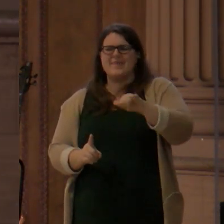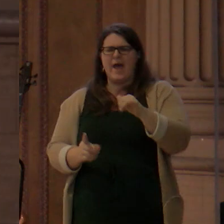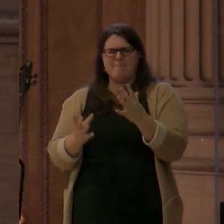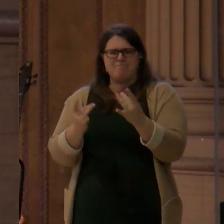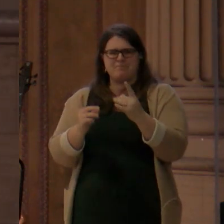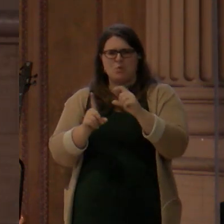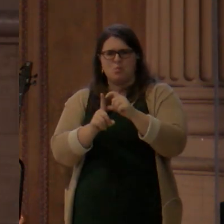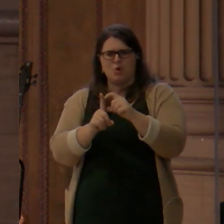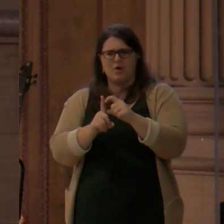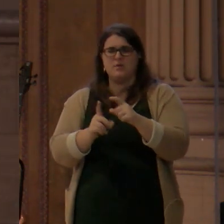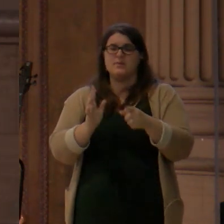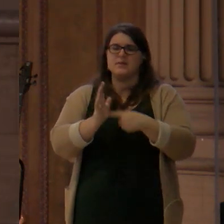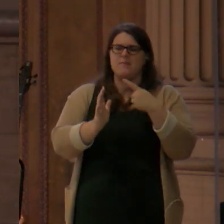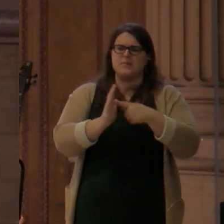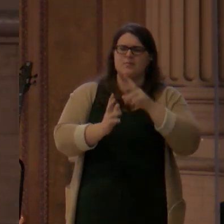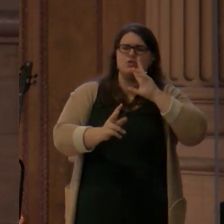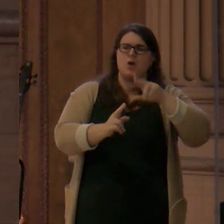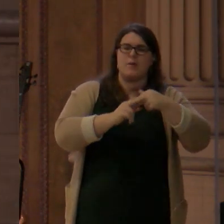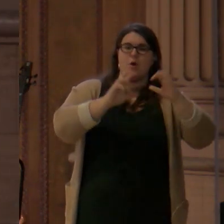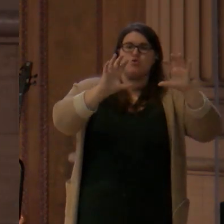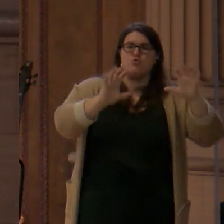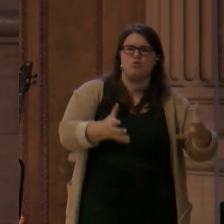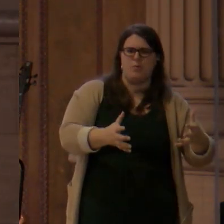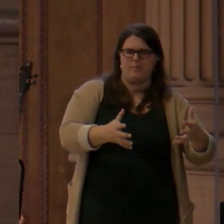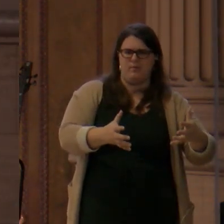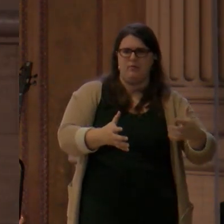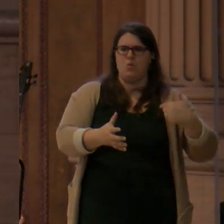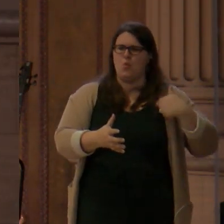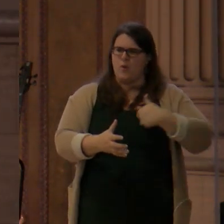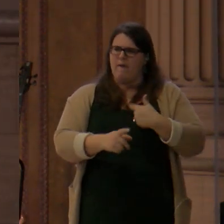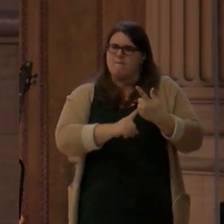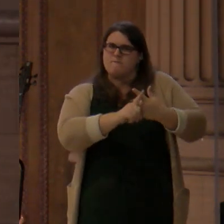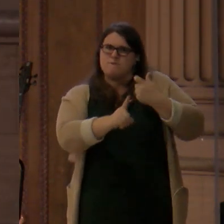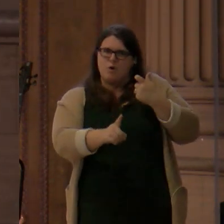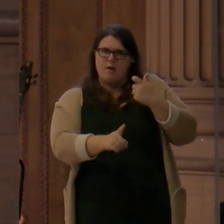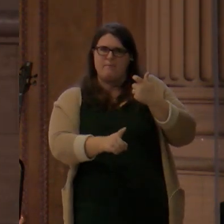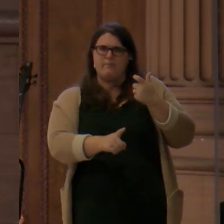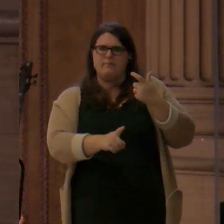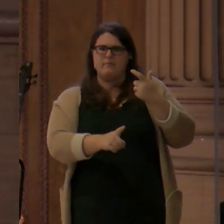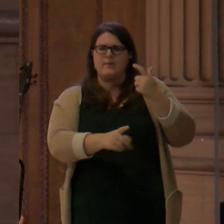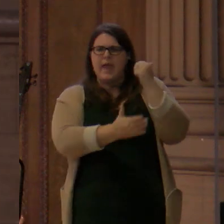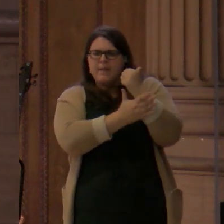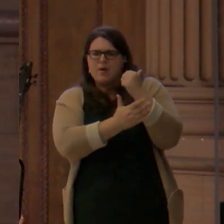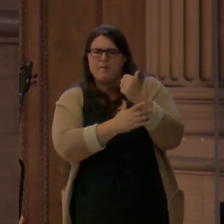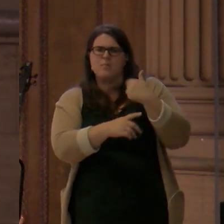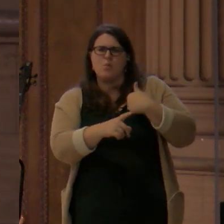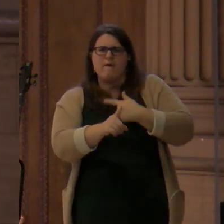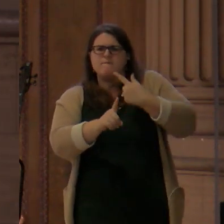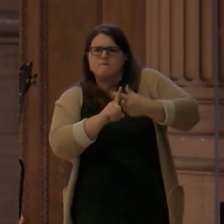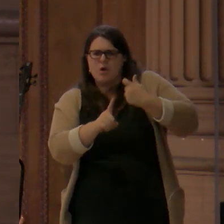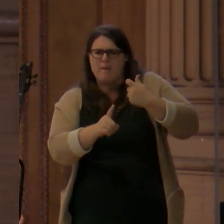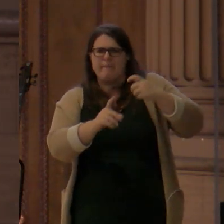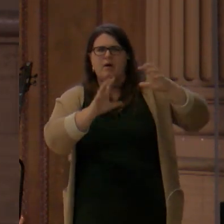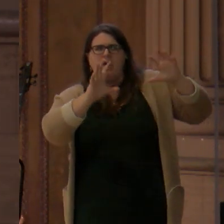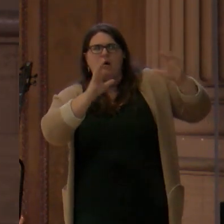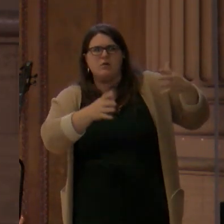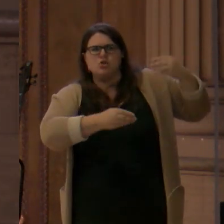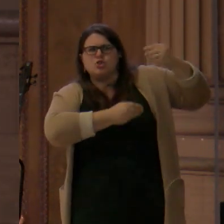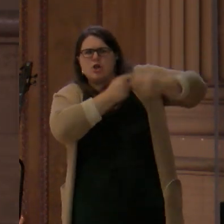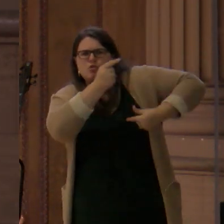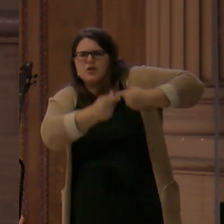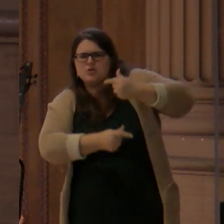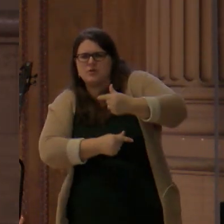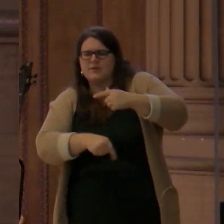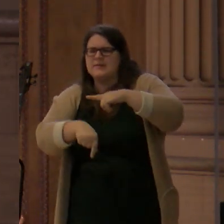but referring to one and to your offspring, who is Christ. So all of that to say, when